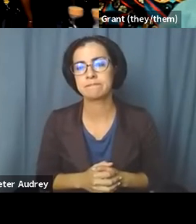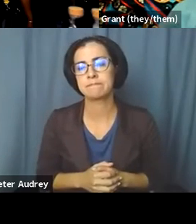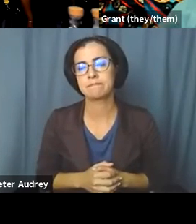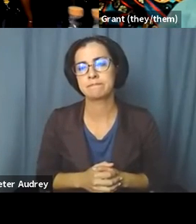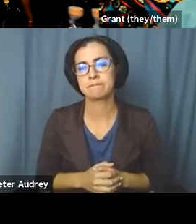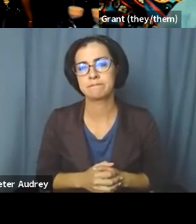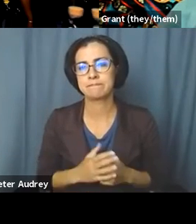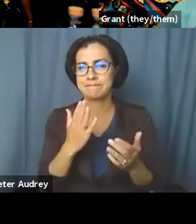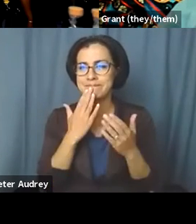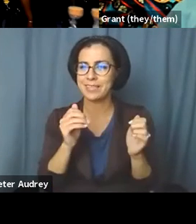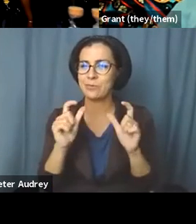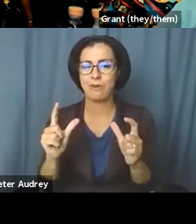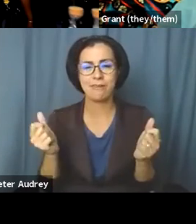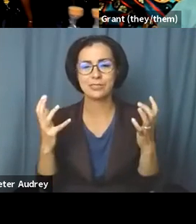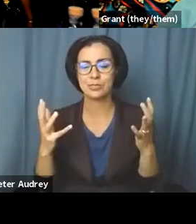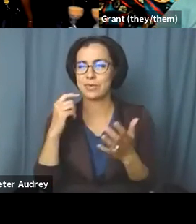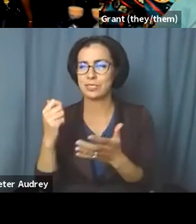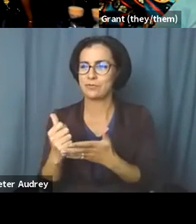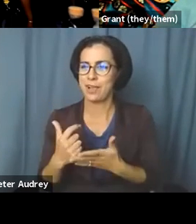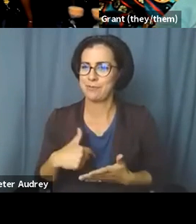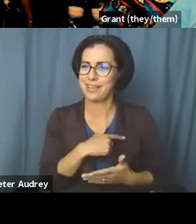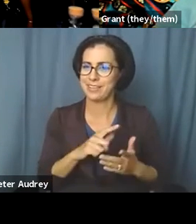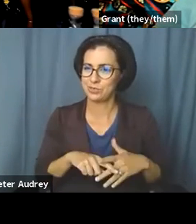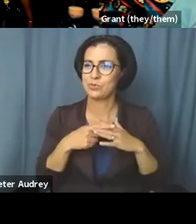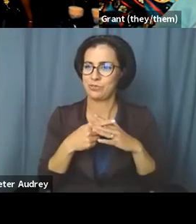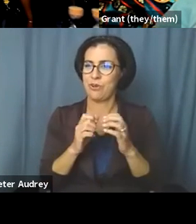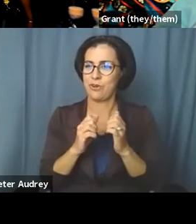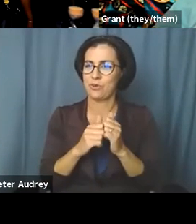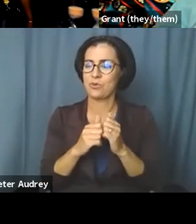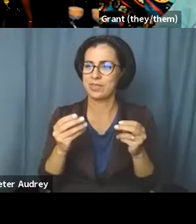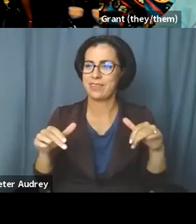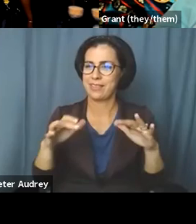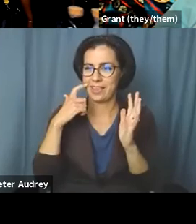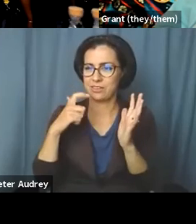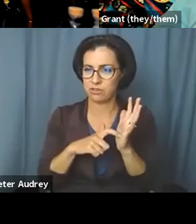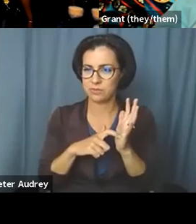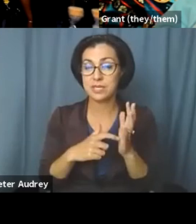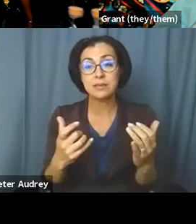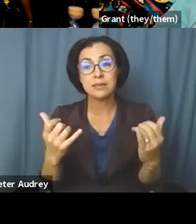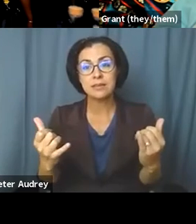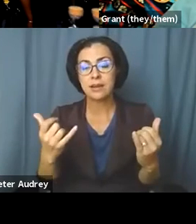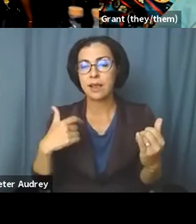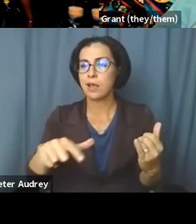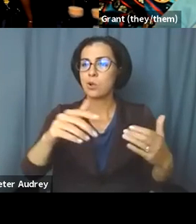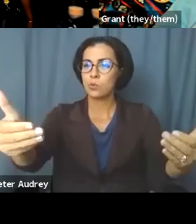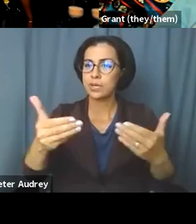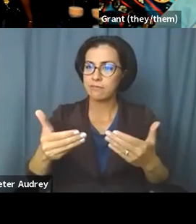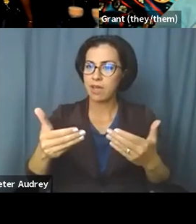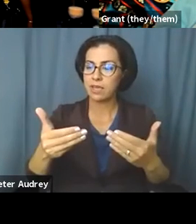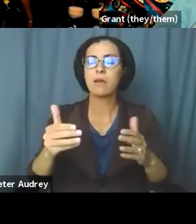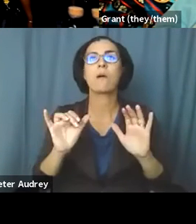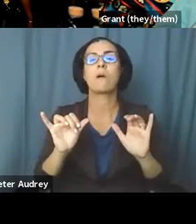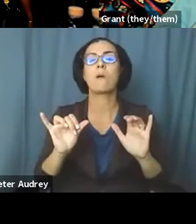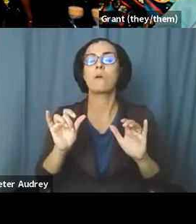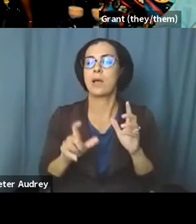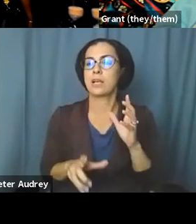Thank you all so much for helping us to begin with that land acknowledgement. We now invite you to, oh, I should